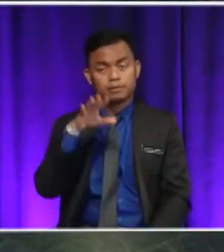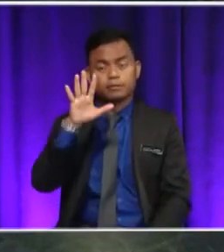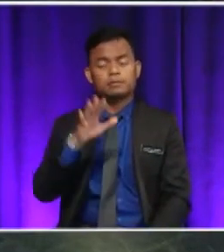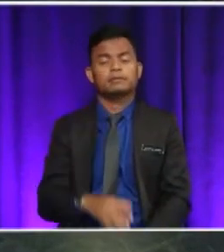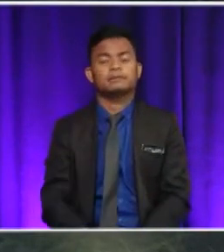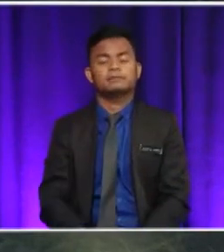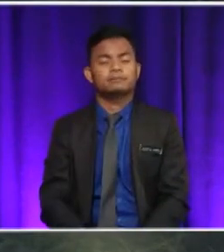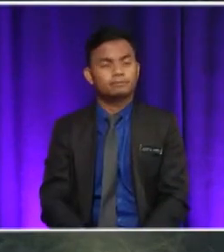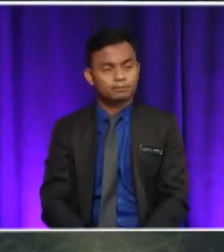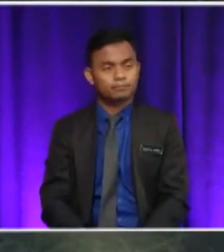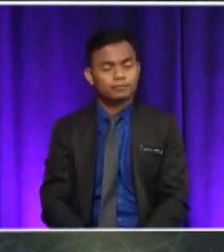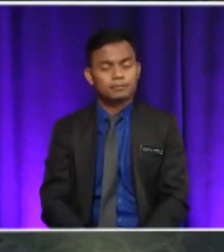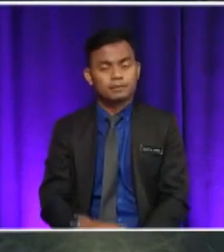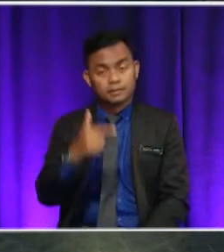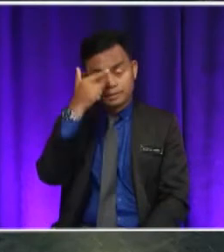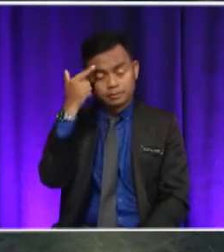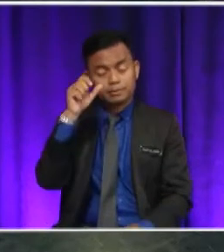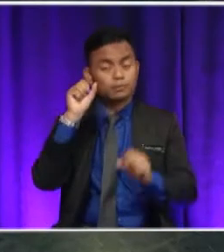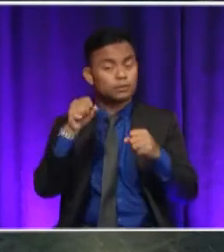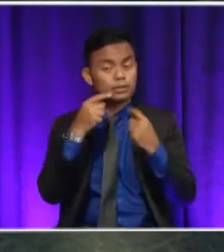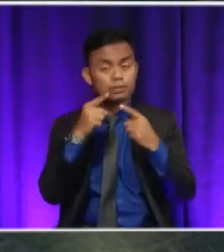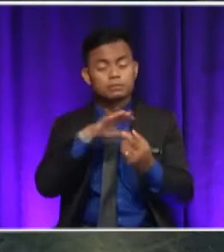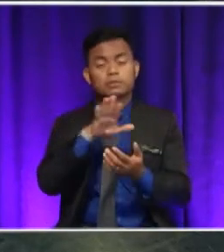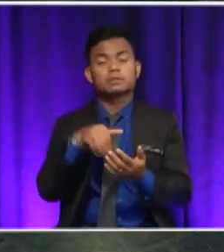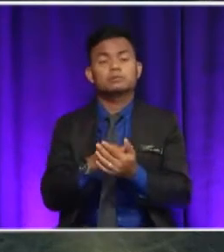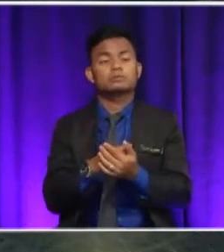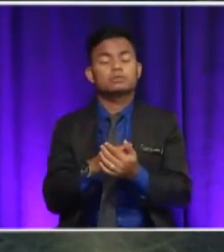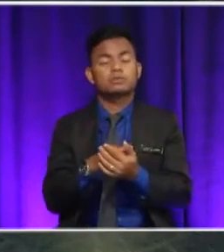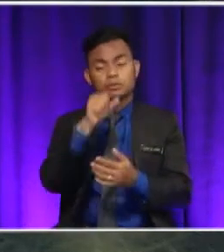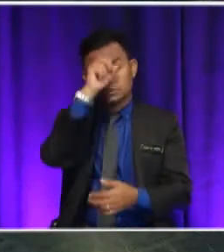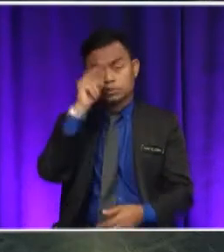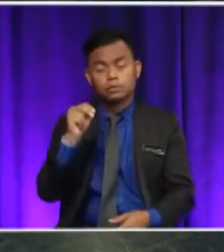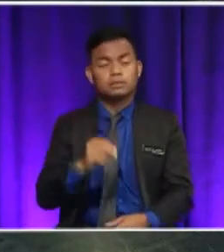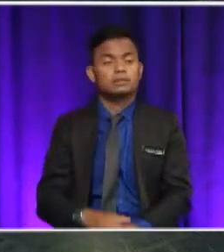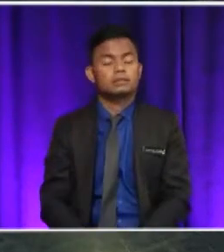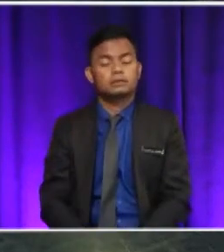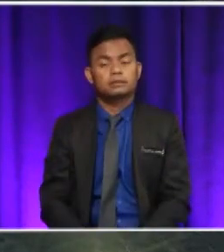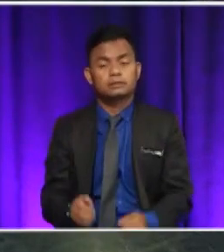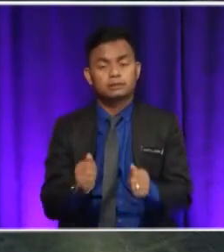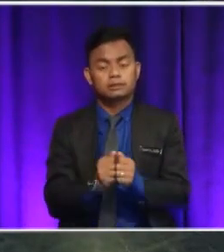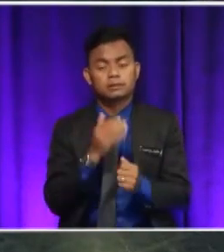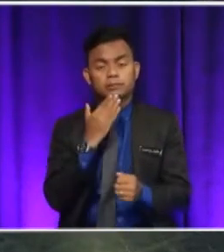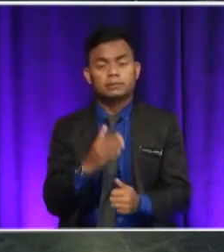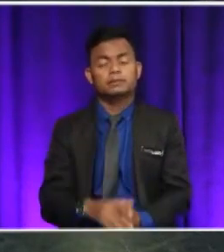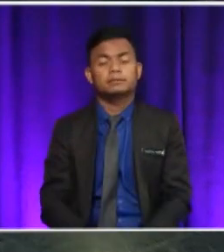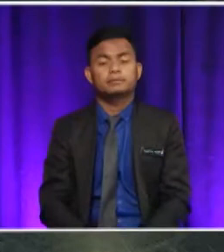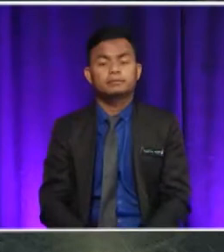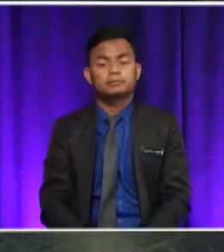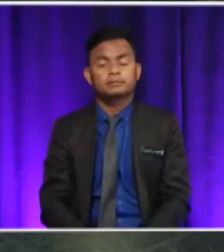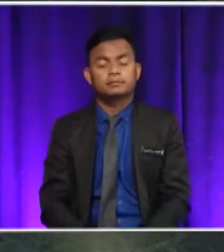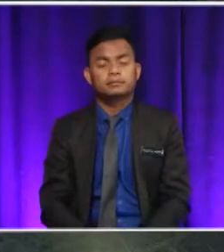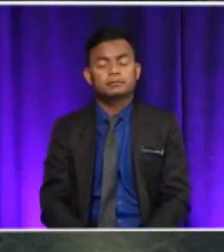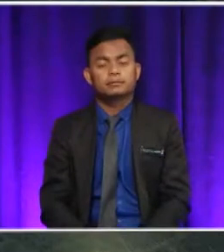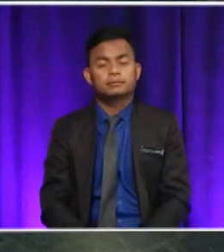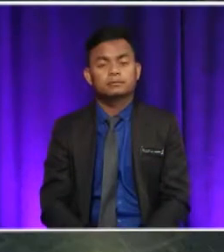Yeah, because they managed to answer and they managed to identify what's going on in each paragraph. Good job. Very analytical. Very